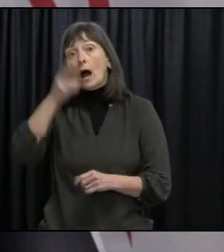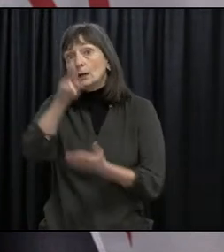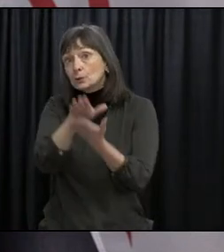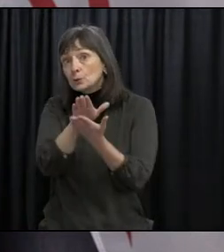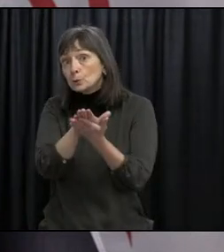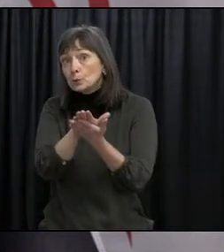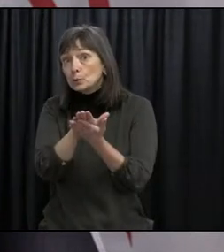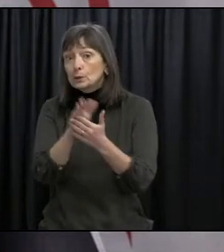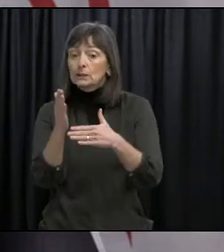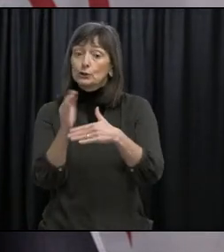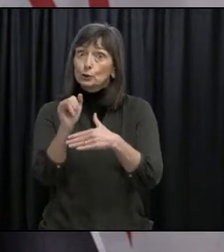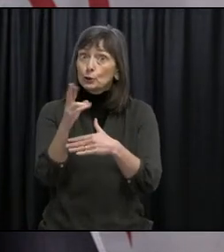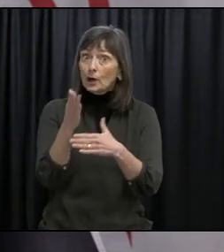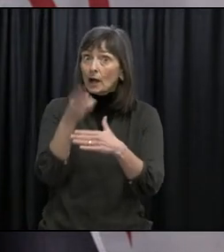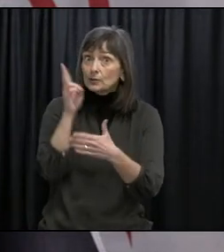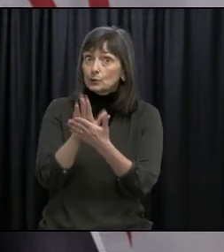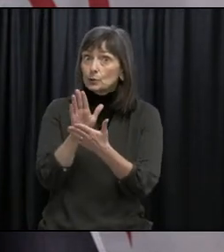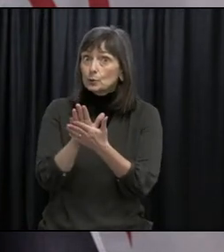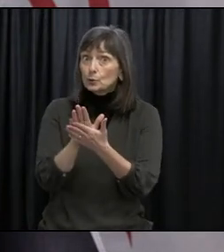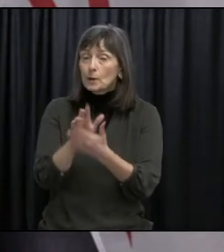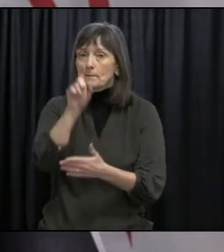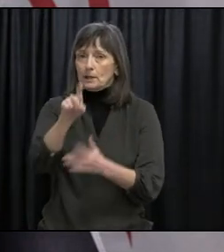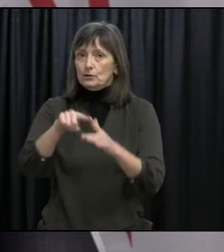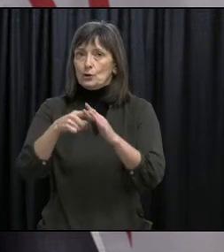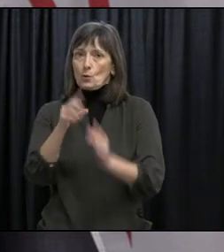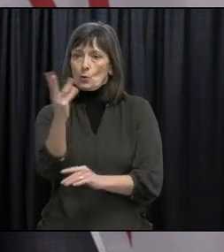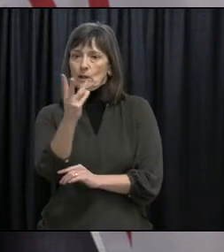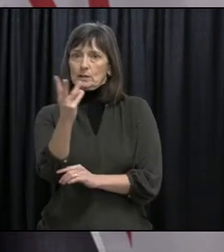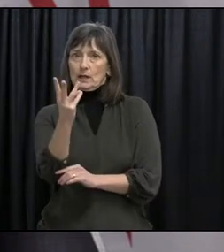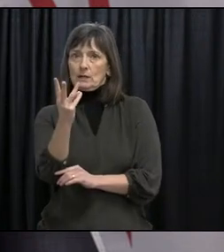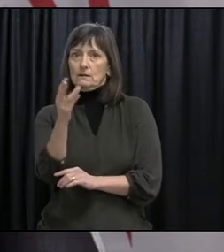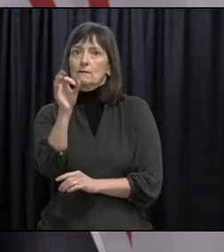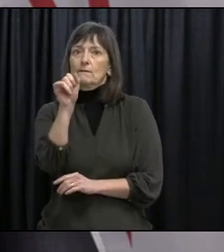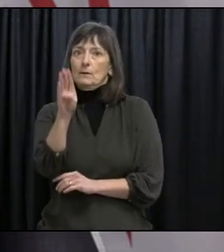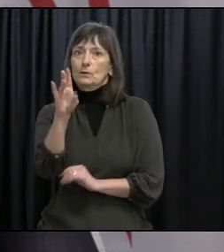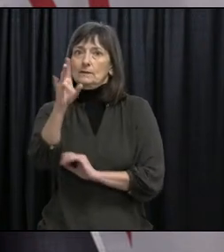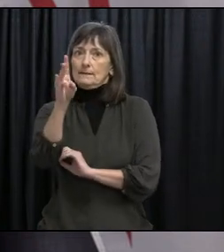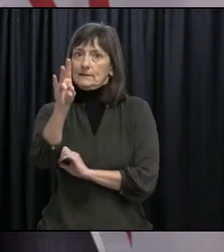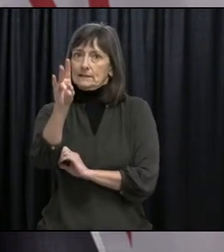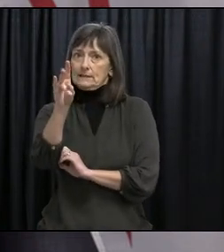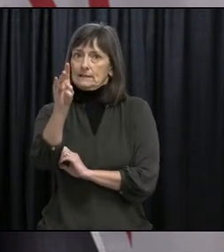intermediate grades begin online classes no later than Wednesday, February 17th.